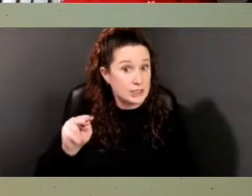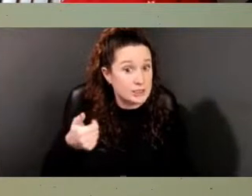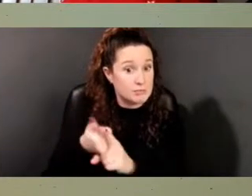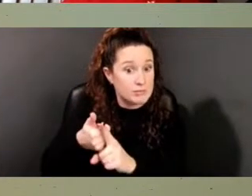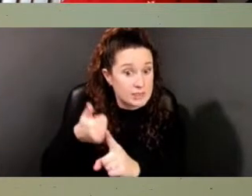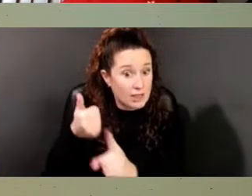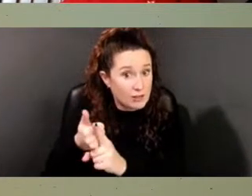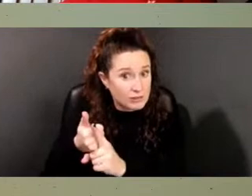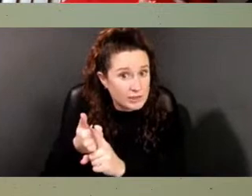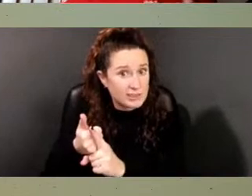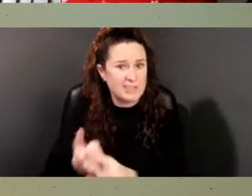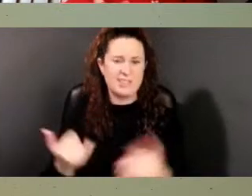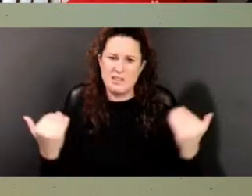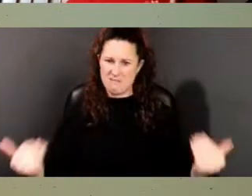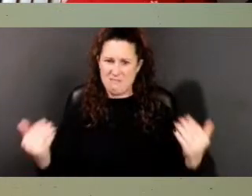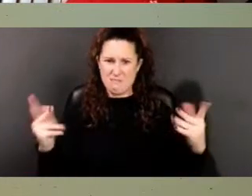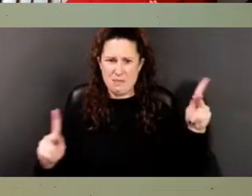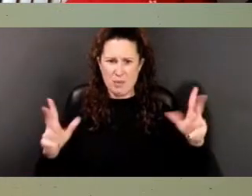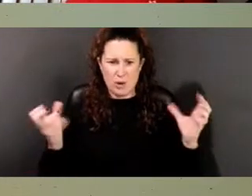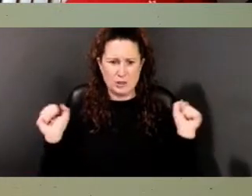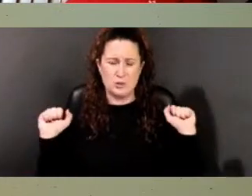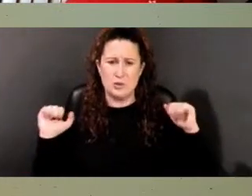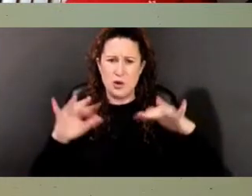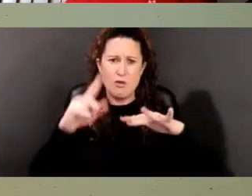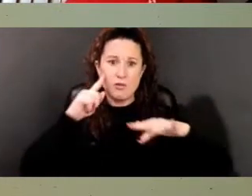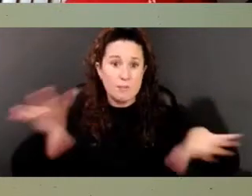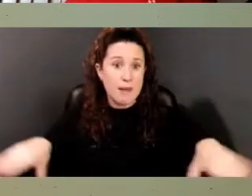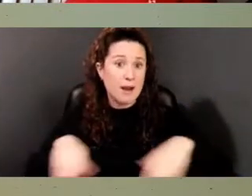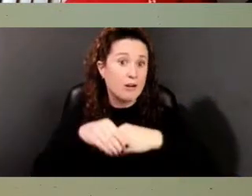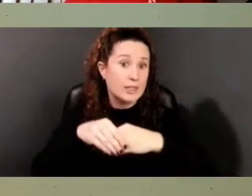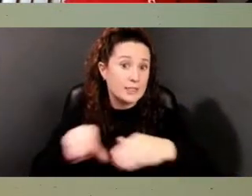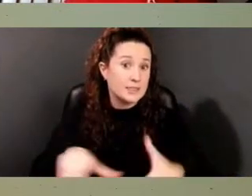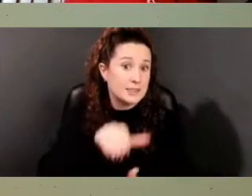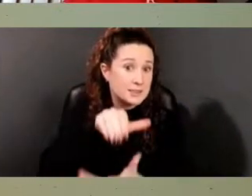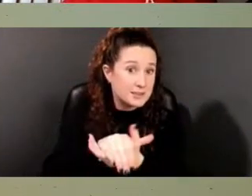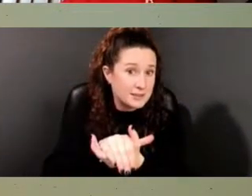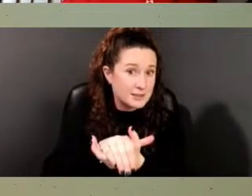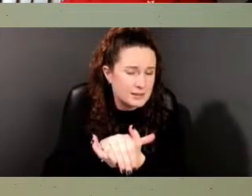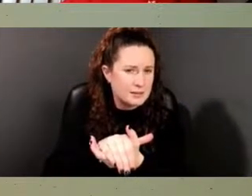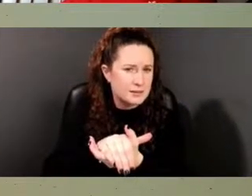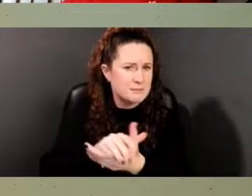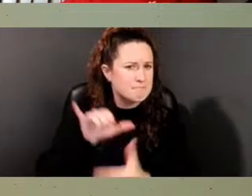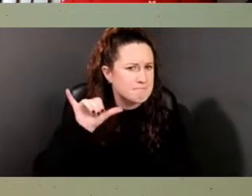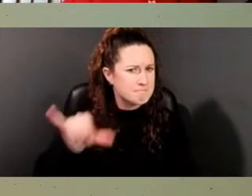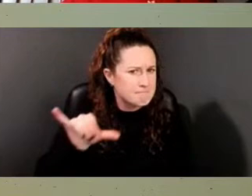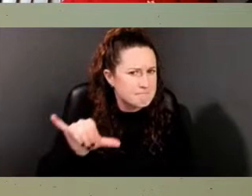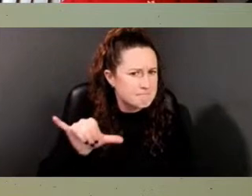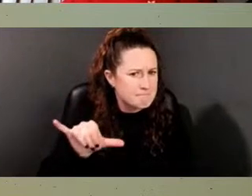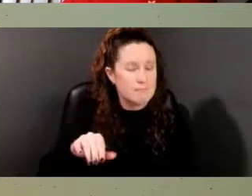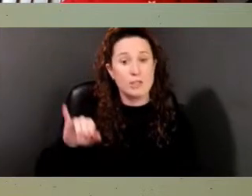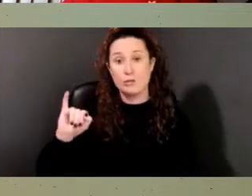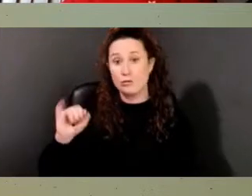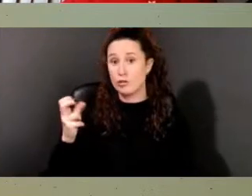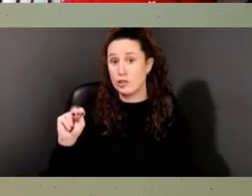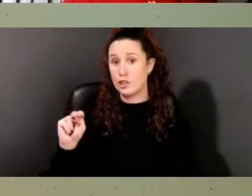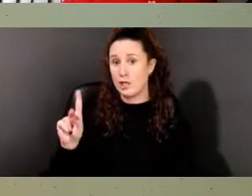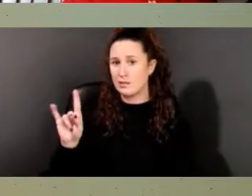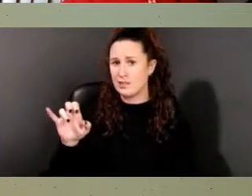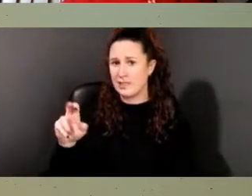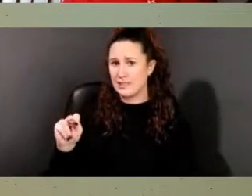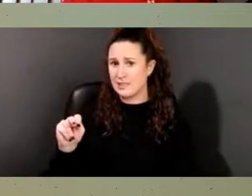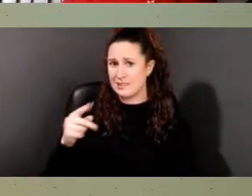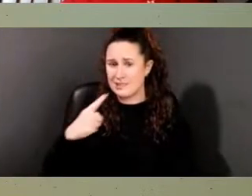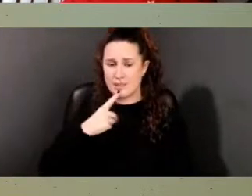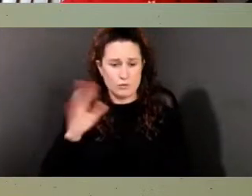and get married. There's cognitive dissonance there, right? And so John Dickinson is saying this is a place to mourn folks